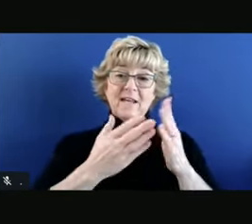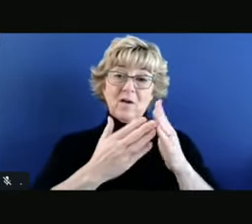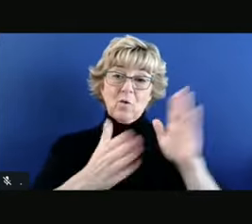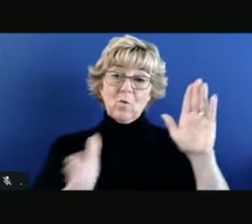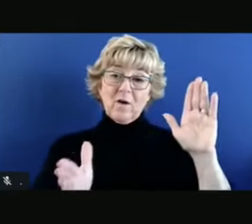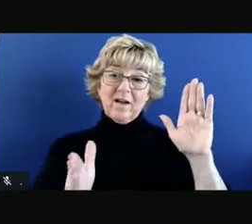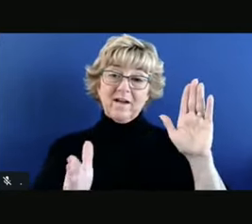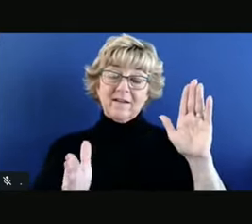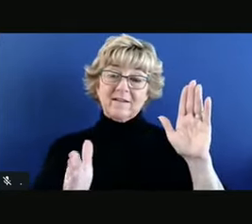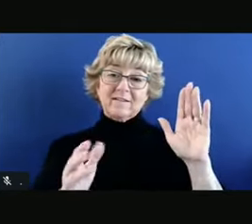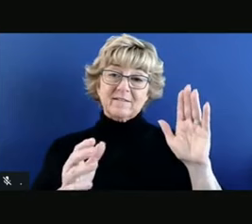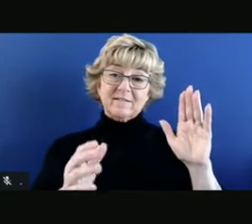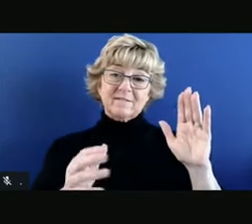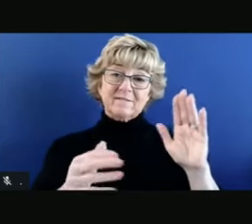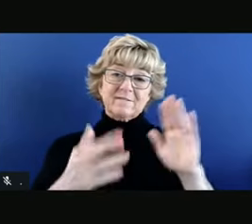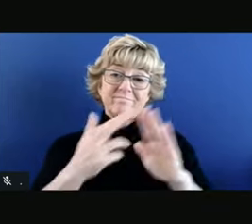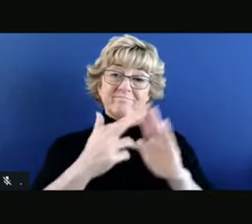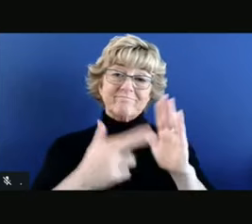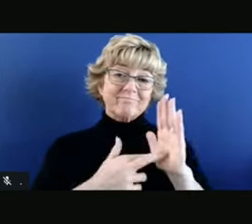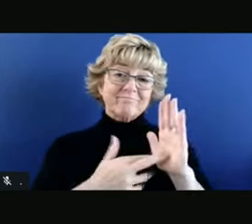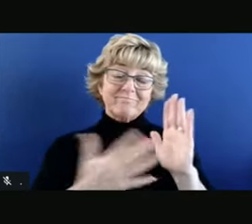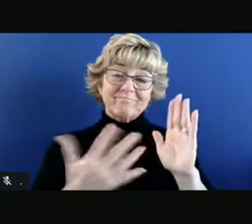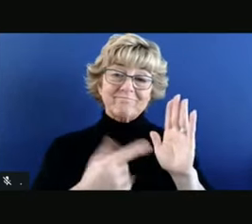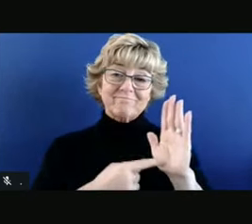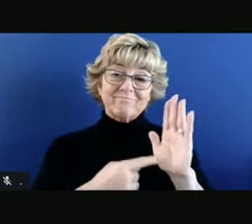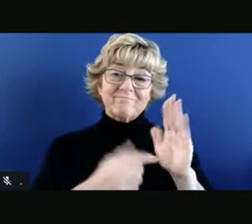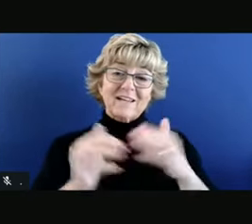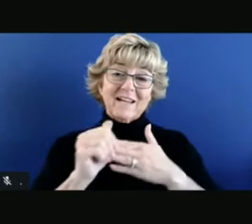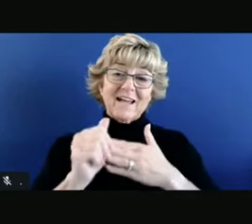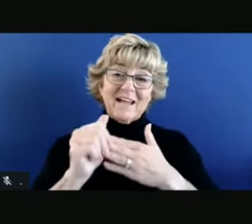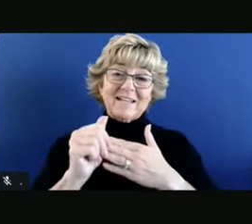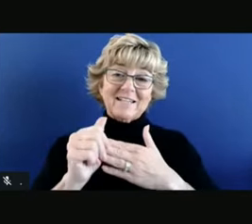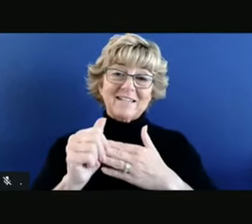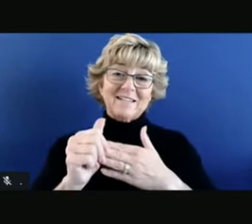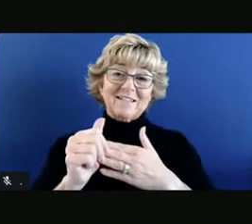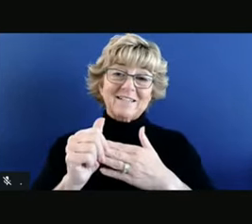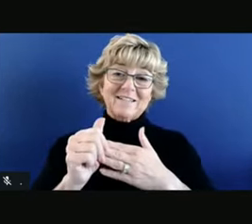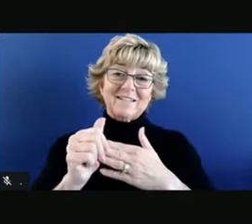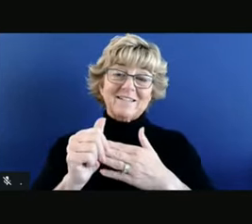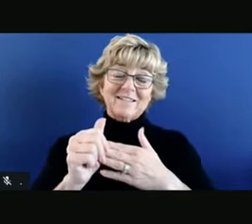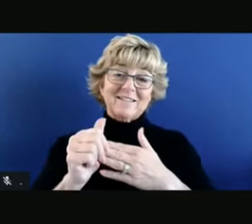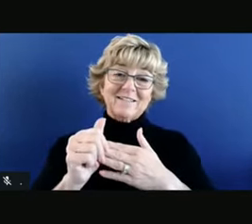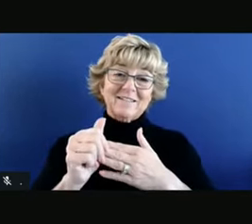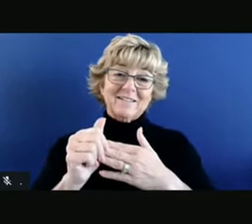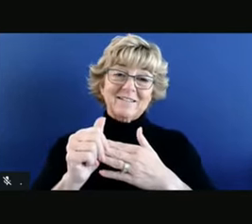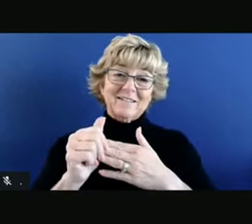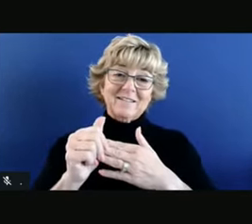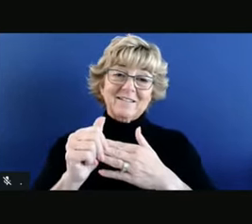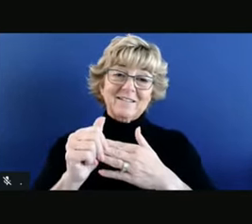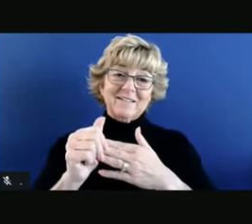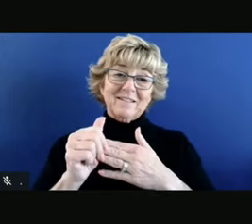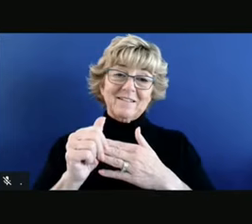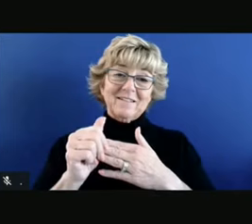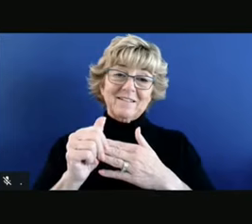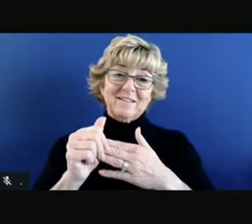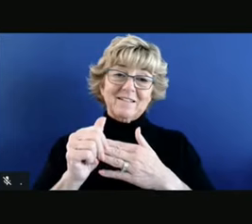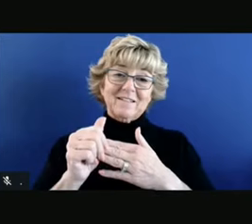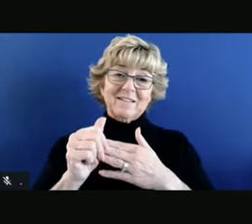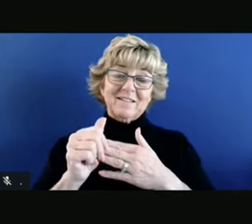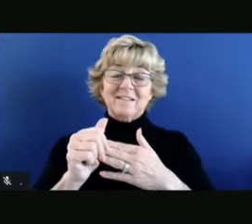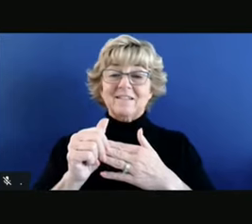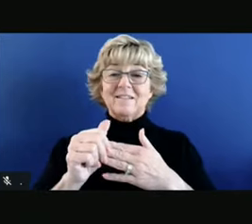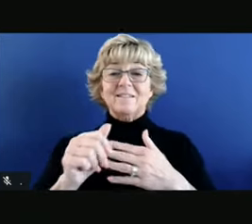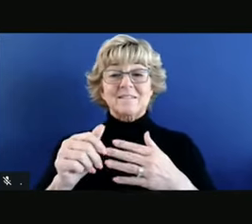is where we expect the state to take account, except